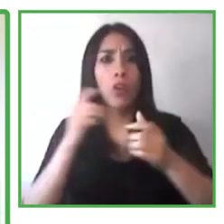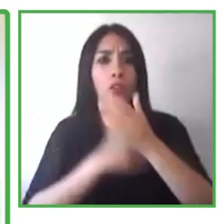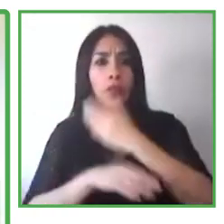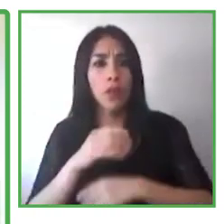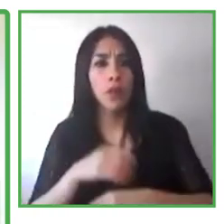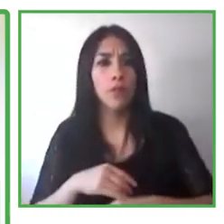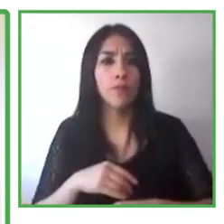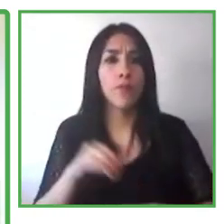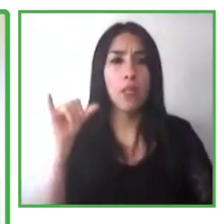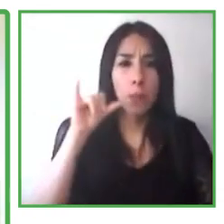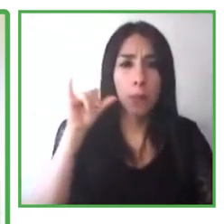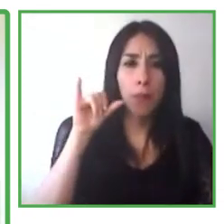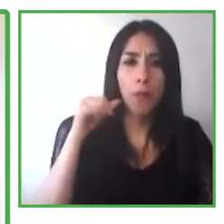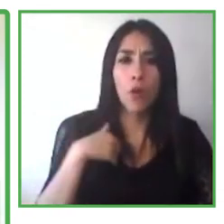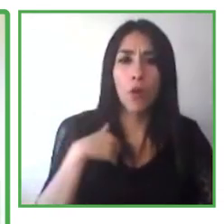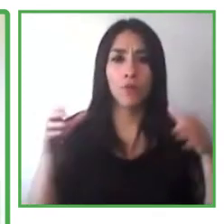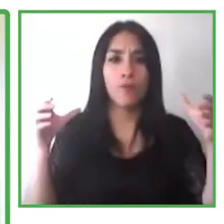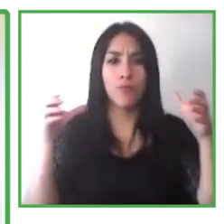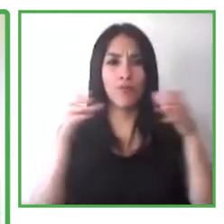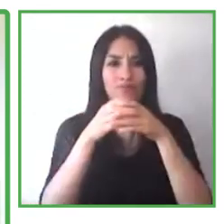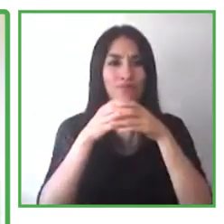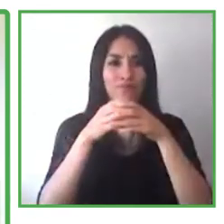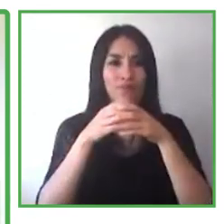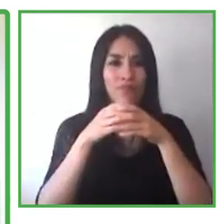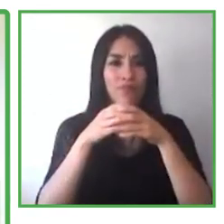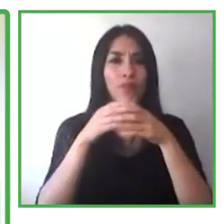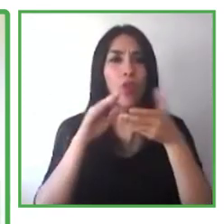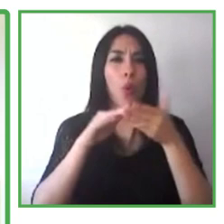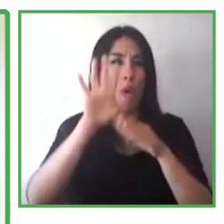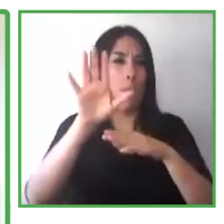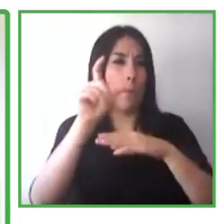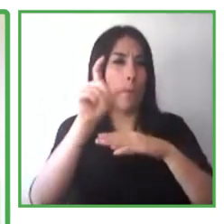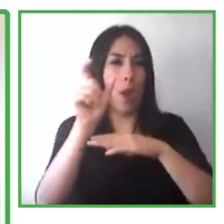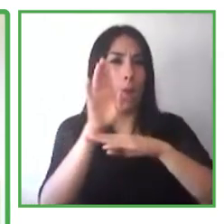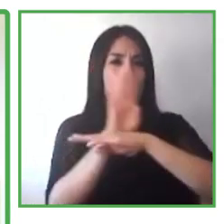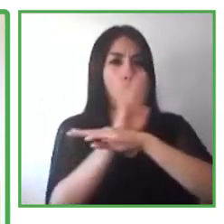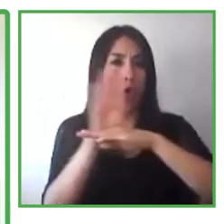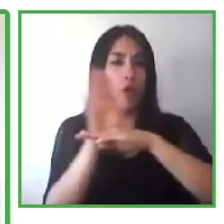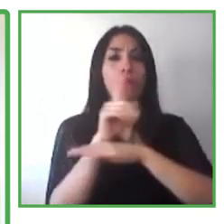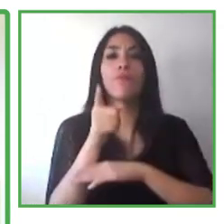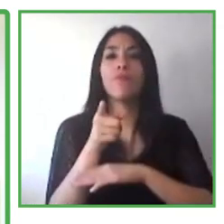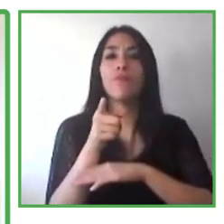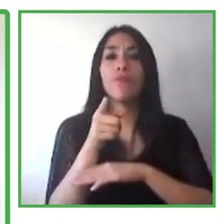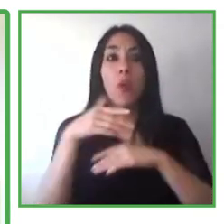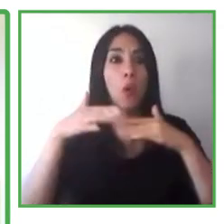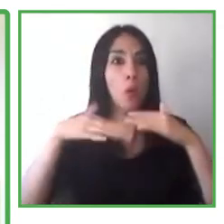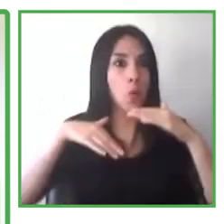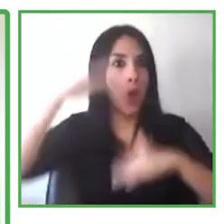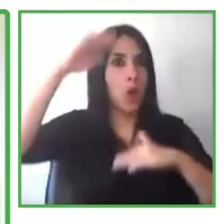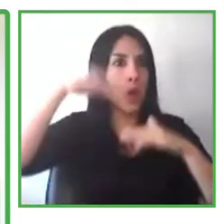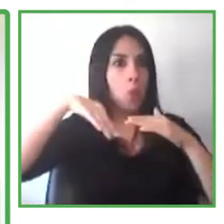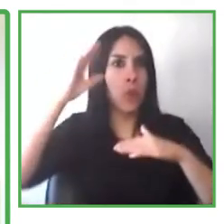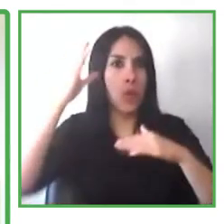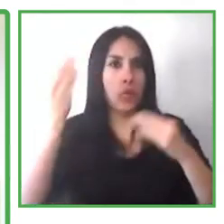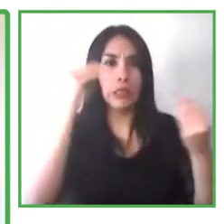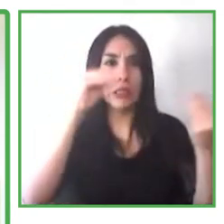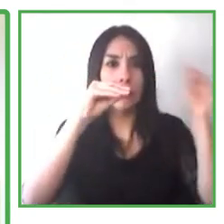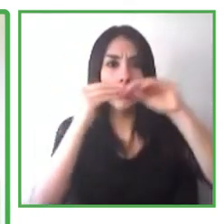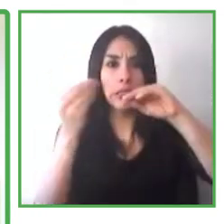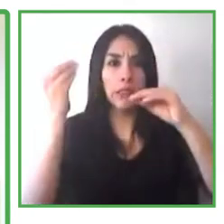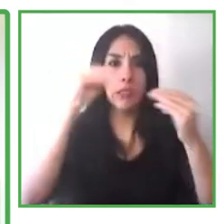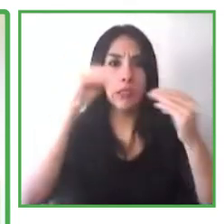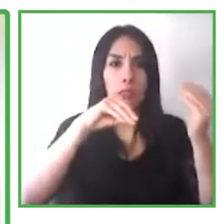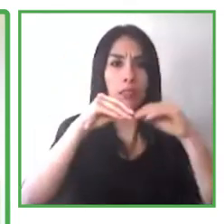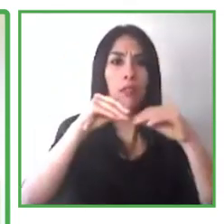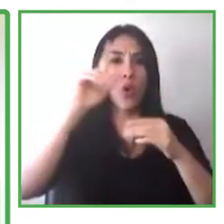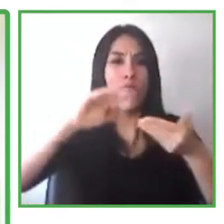is a place where all of our employees can go to learn more about disability inclusion, ask questions, it's a safe place, how do I find